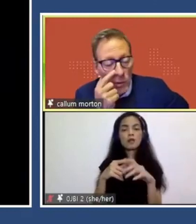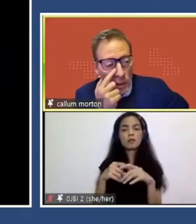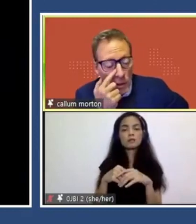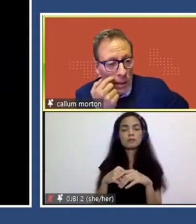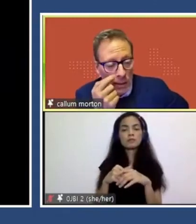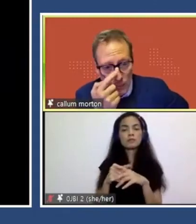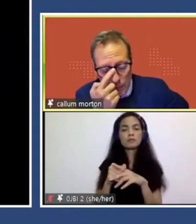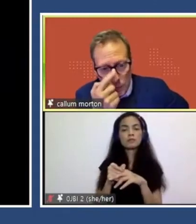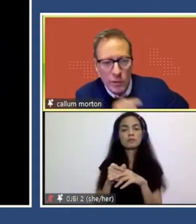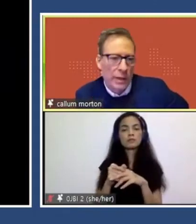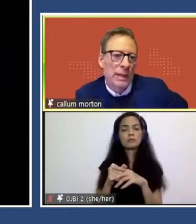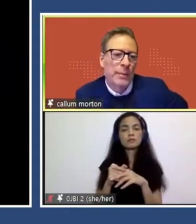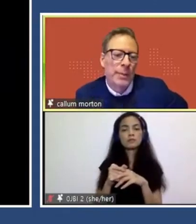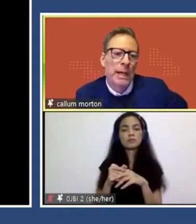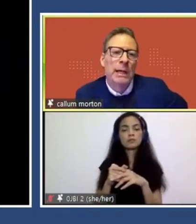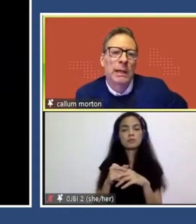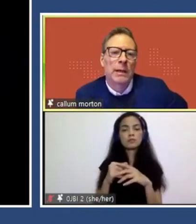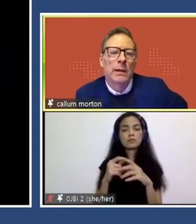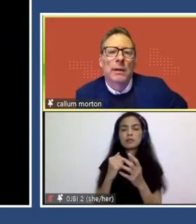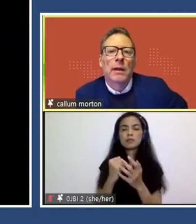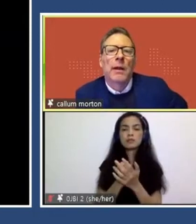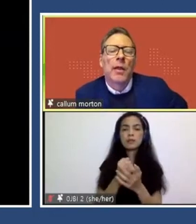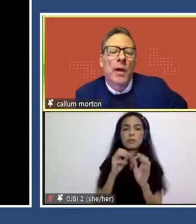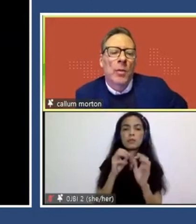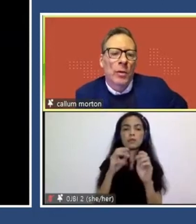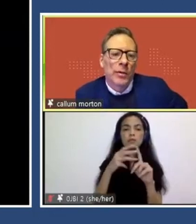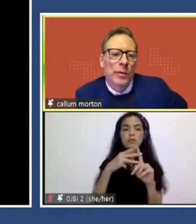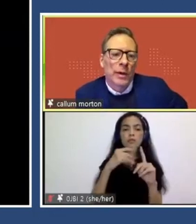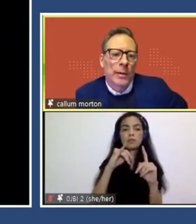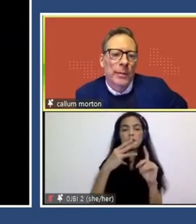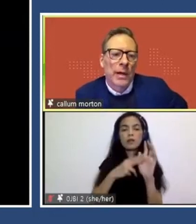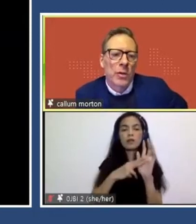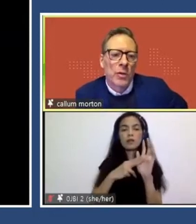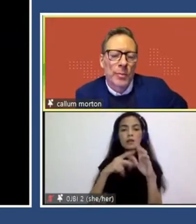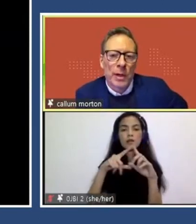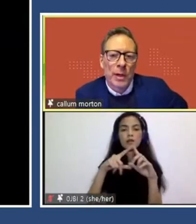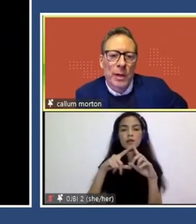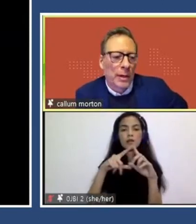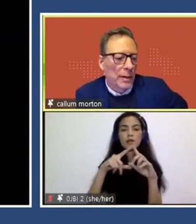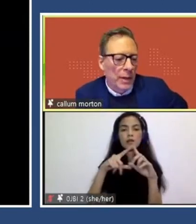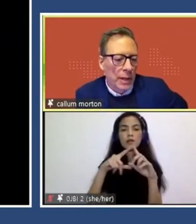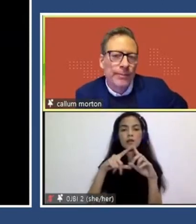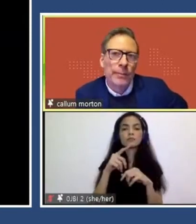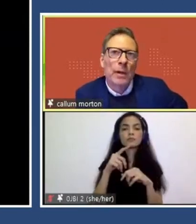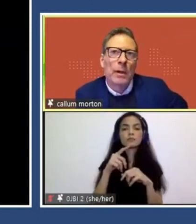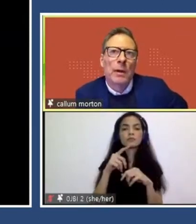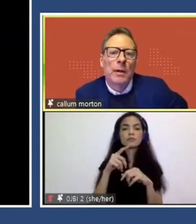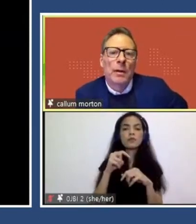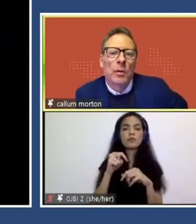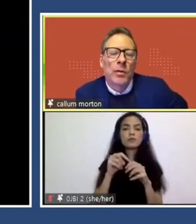the last one, which was actually, uh, unfortunately, a Biennale that was, um, cut short by the,